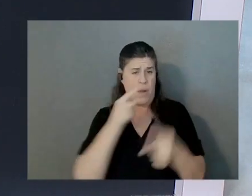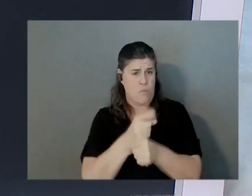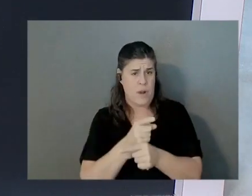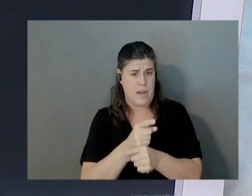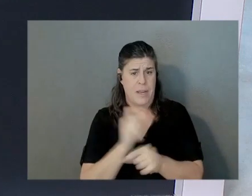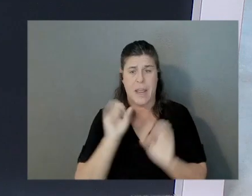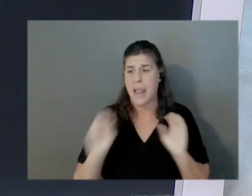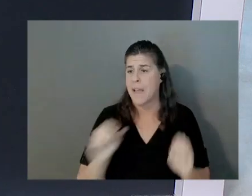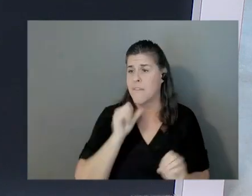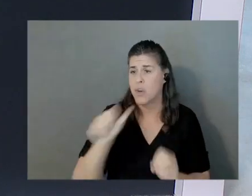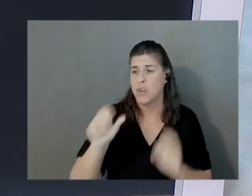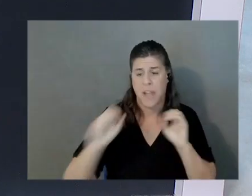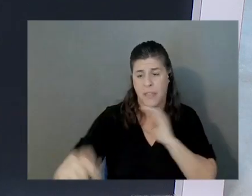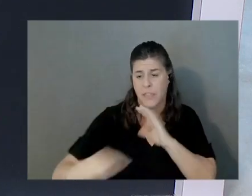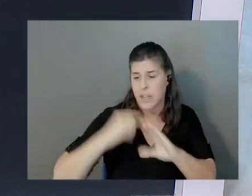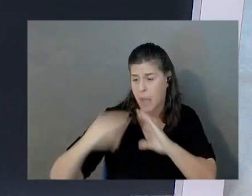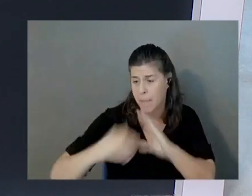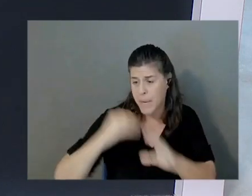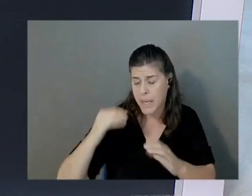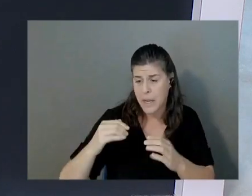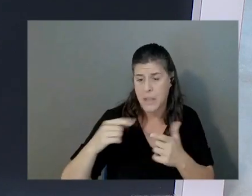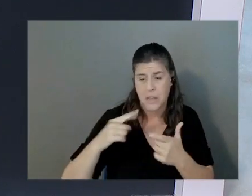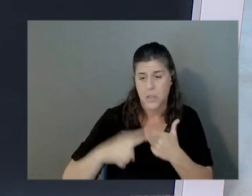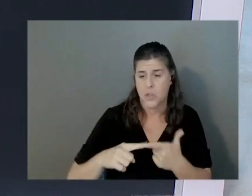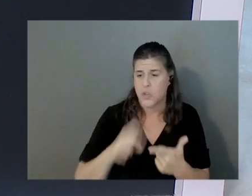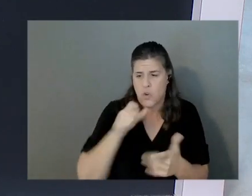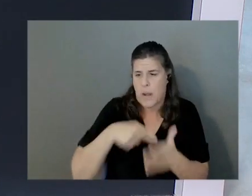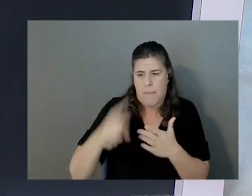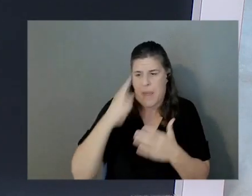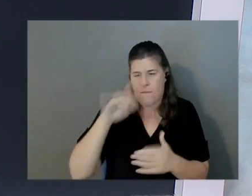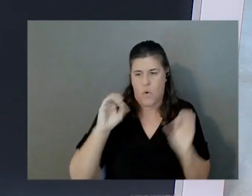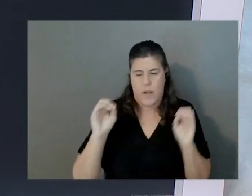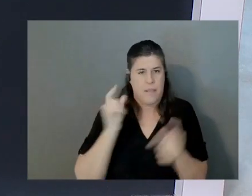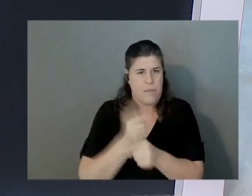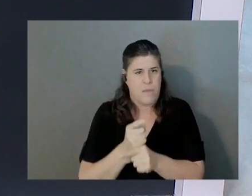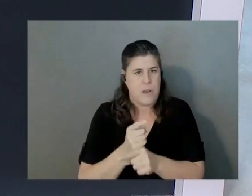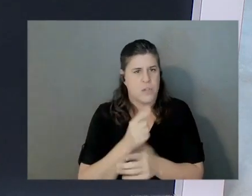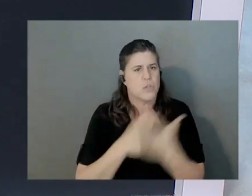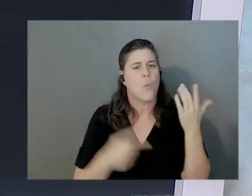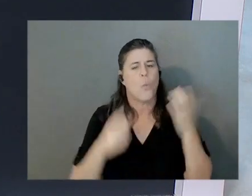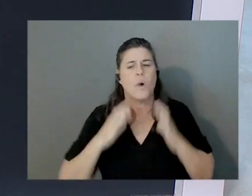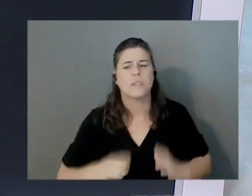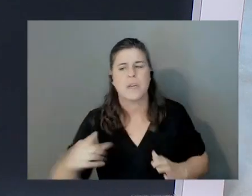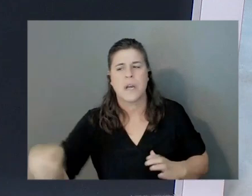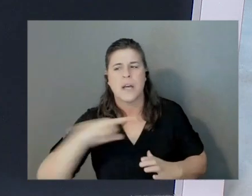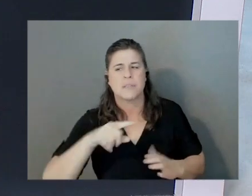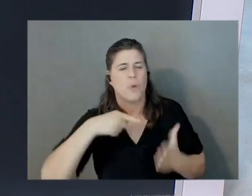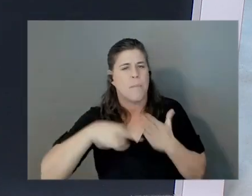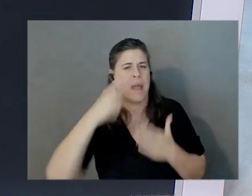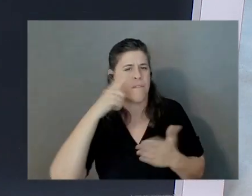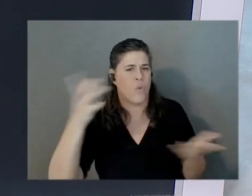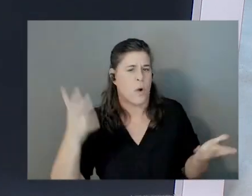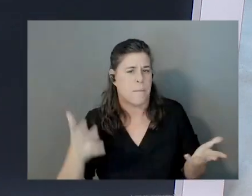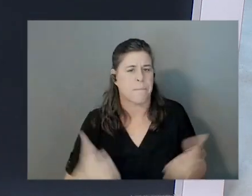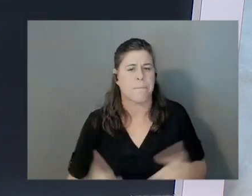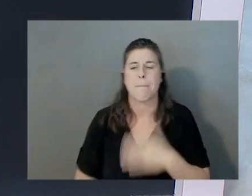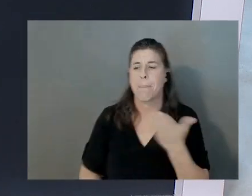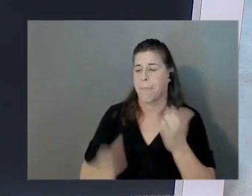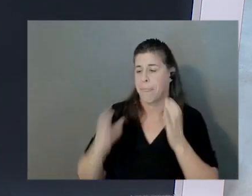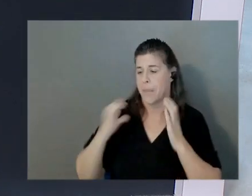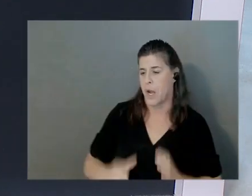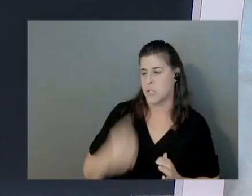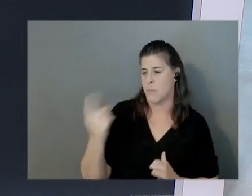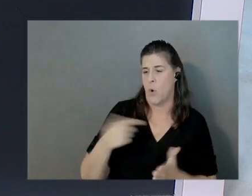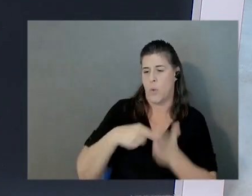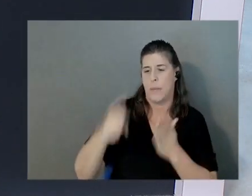coming in, you're not paying for anything. So what does a customer pay for in this case? Yeah, so customers only pay for